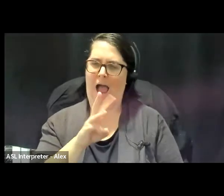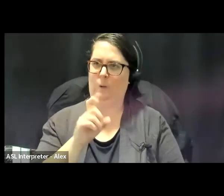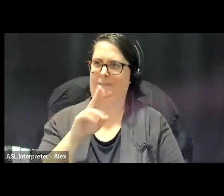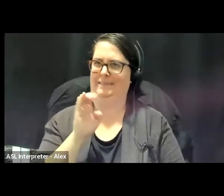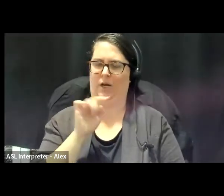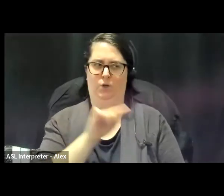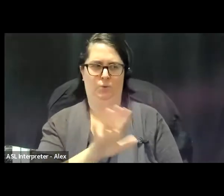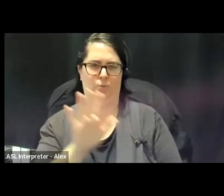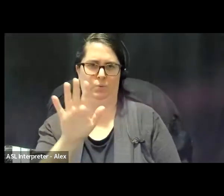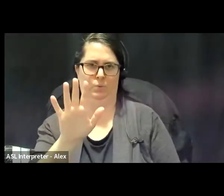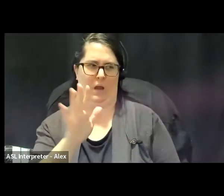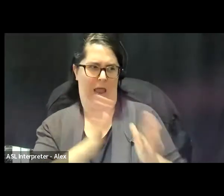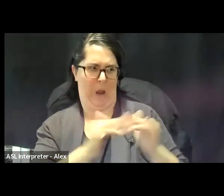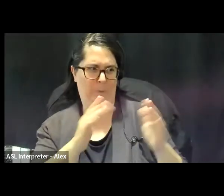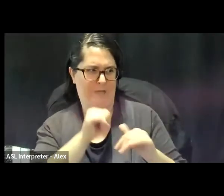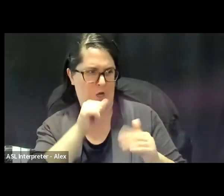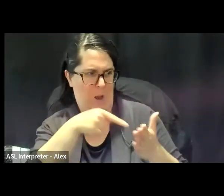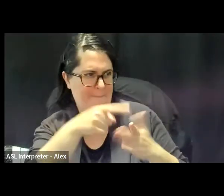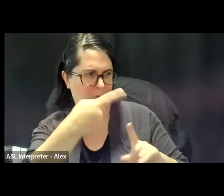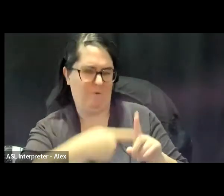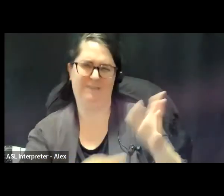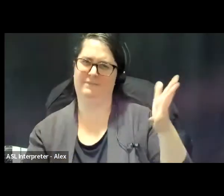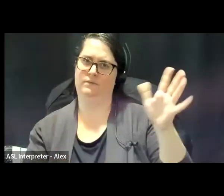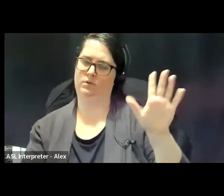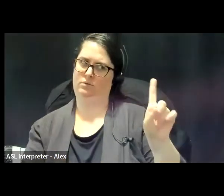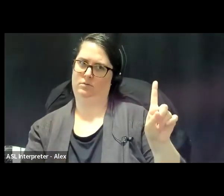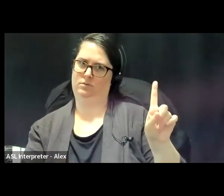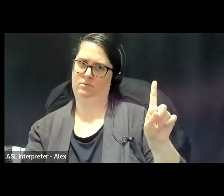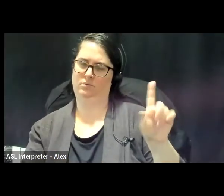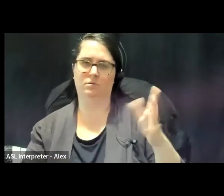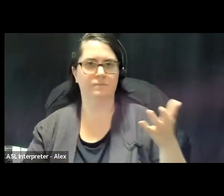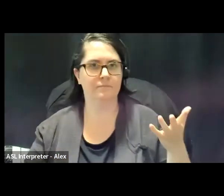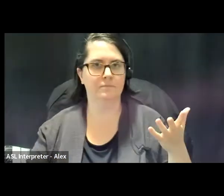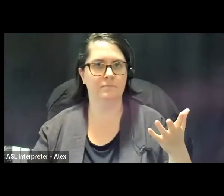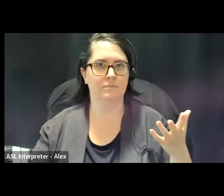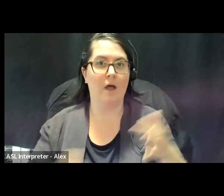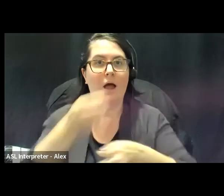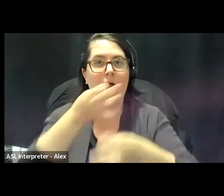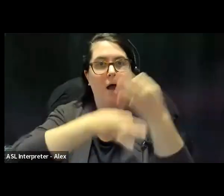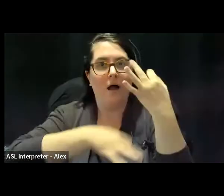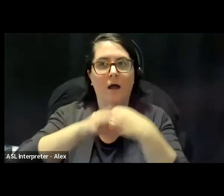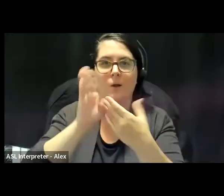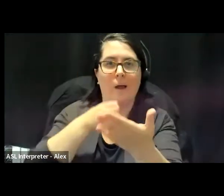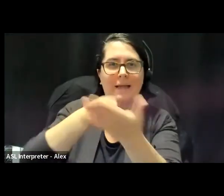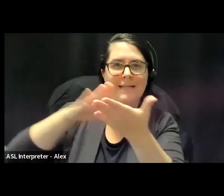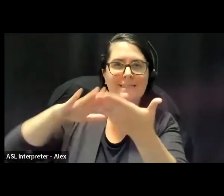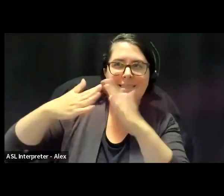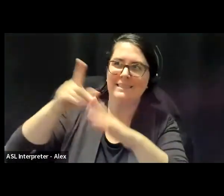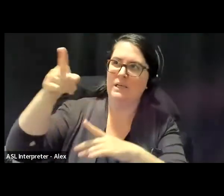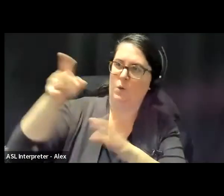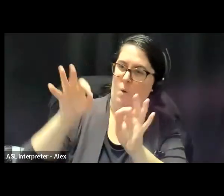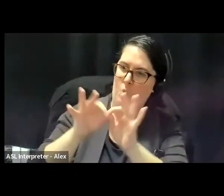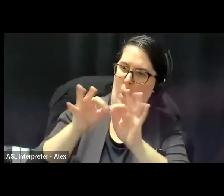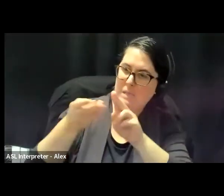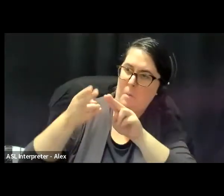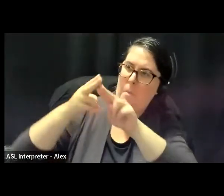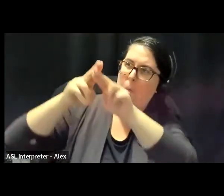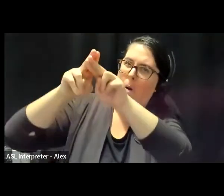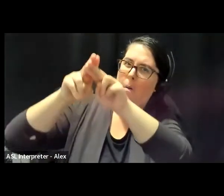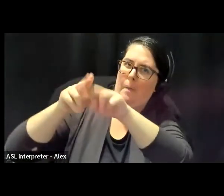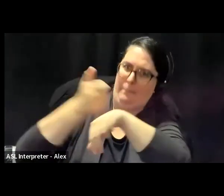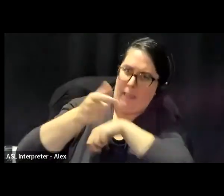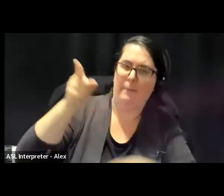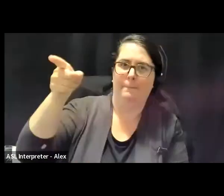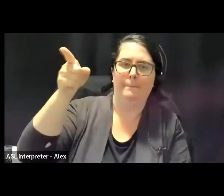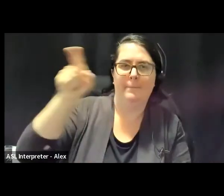outside. And not pay rent, rather than how dare the city continue to create these conditions